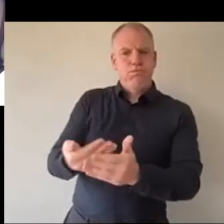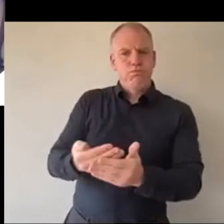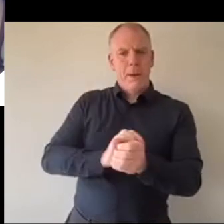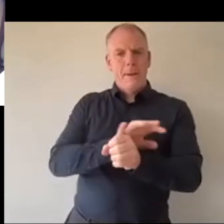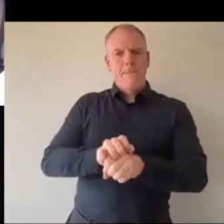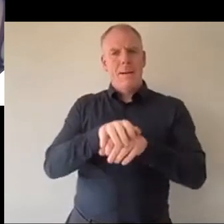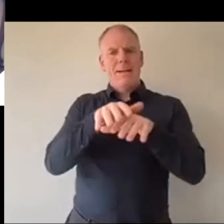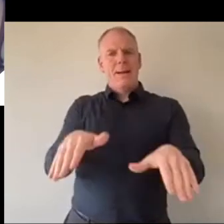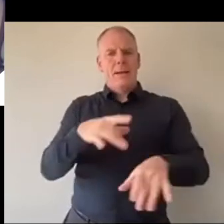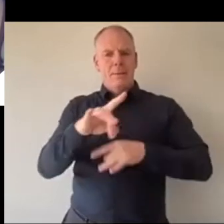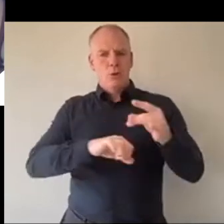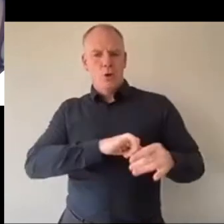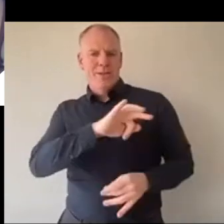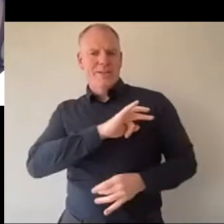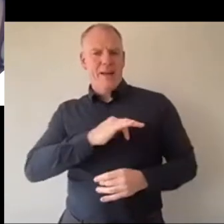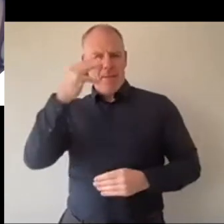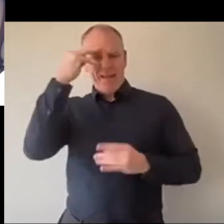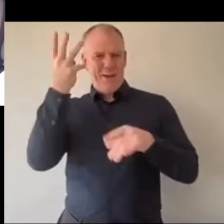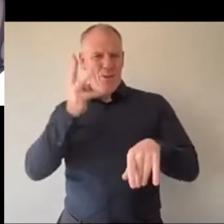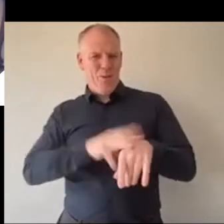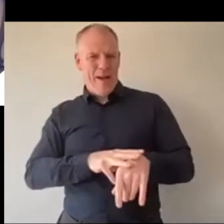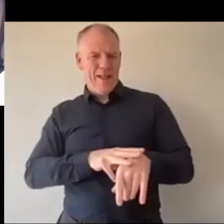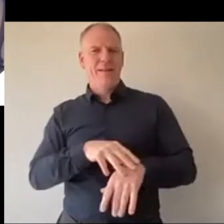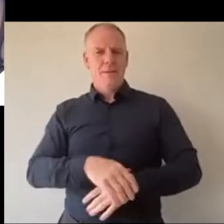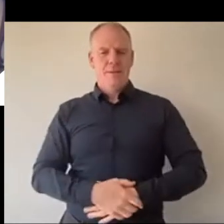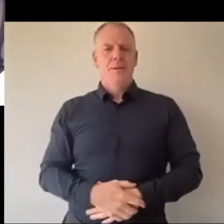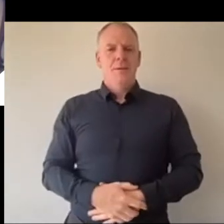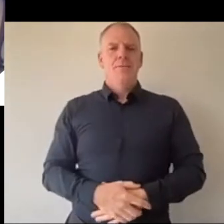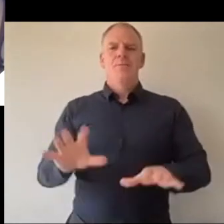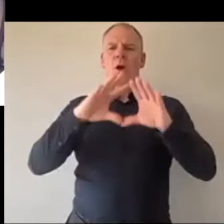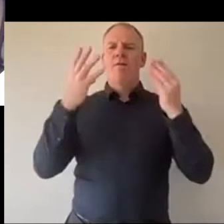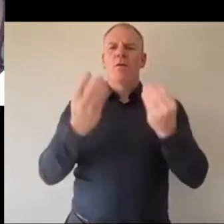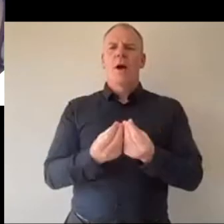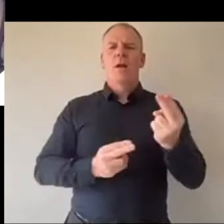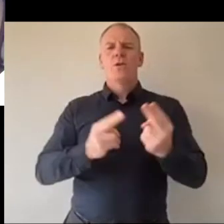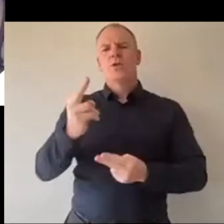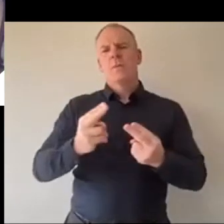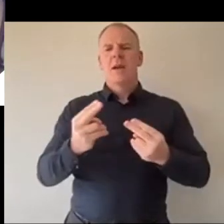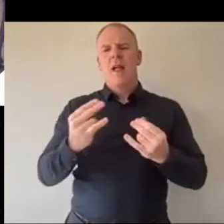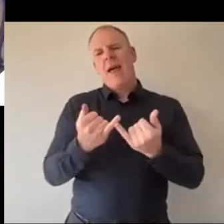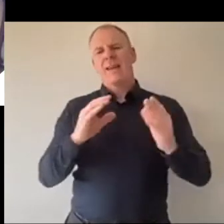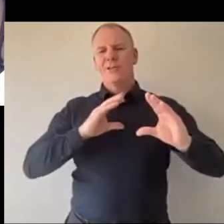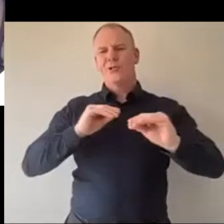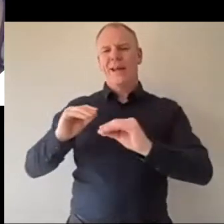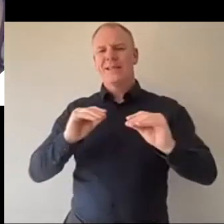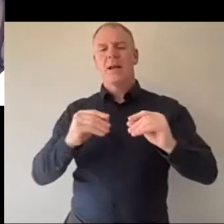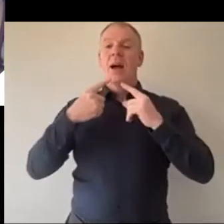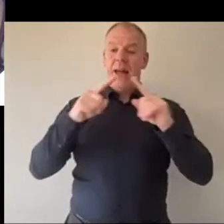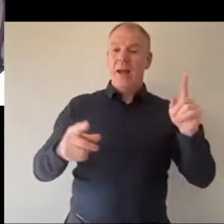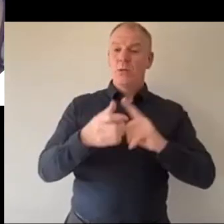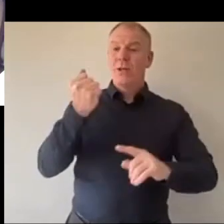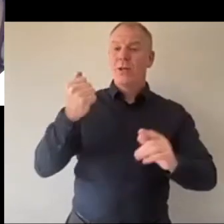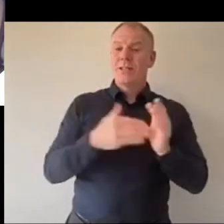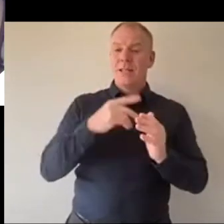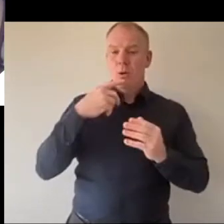have kept yourselves mentally well and physically as well. The whole session is supposed to be more of a chat. We're going to announce the winners, but we're going to have a